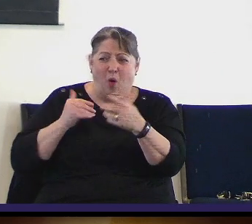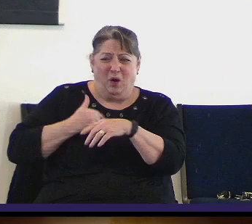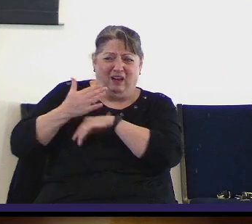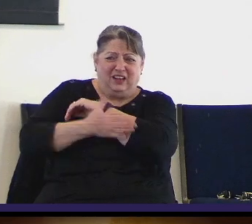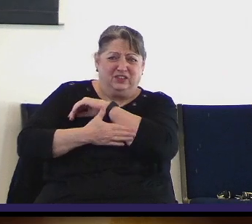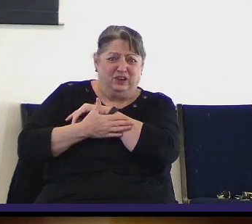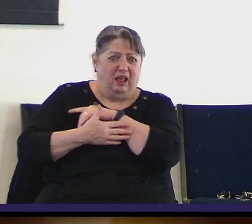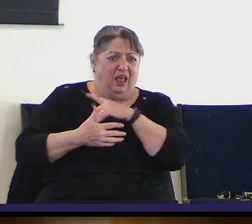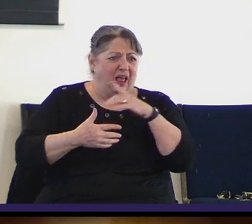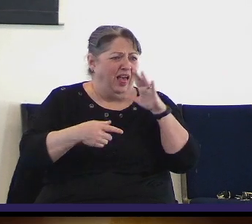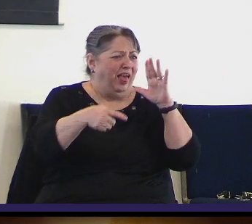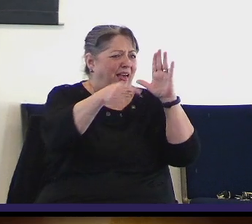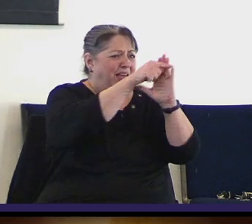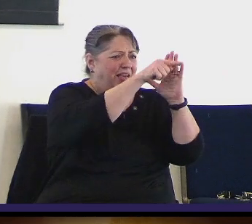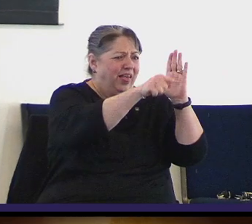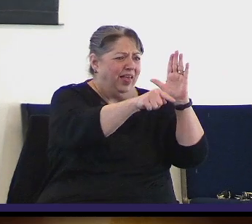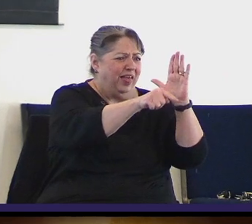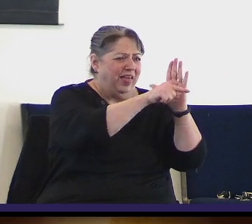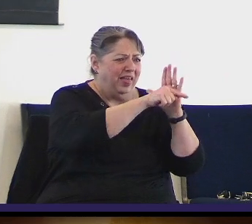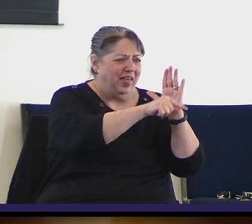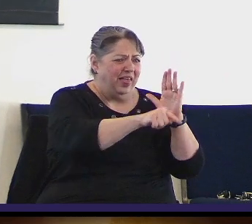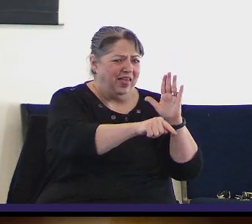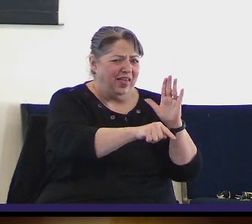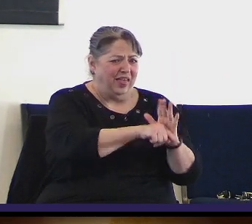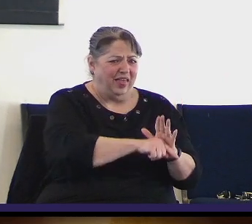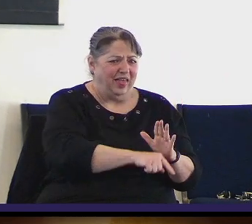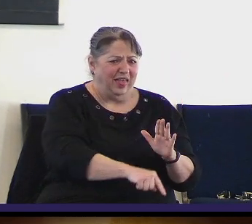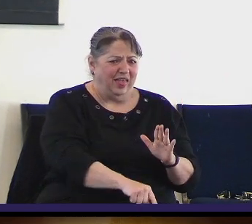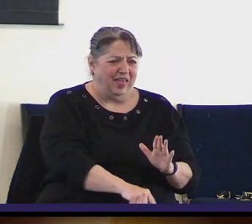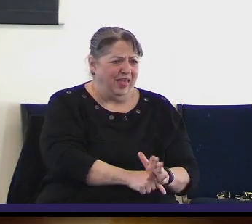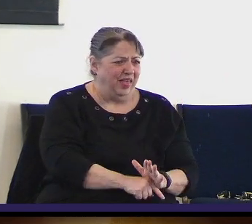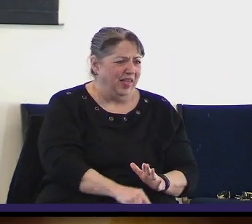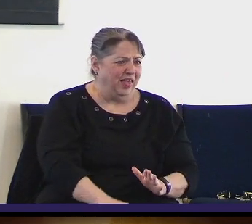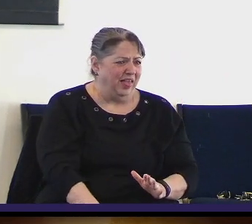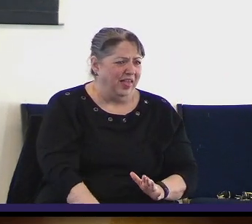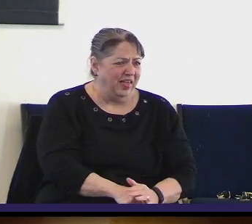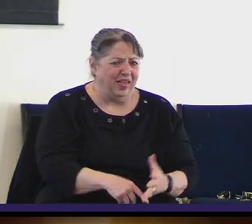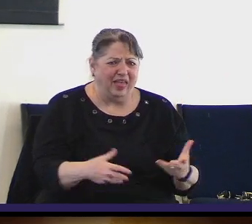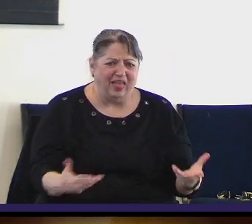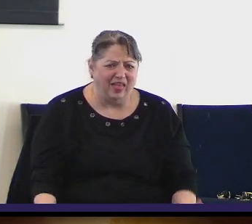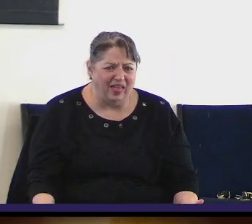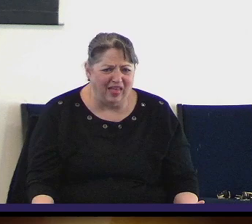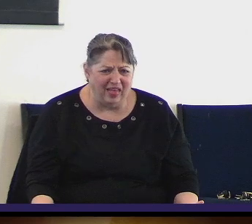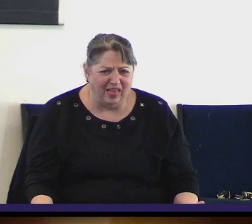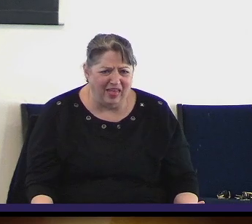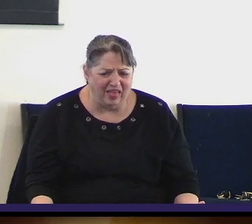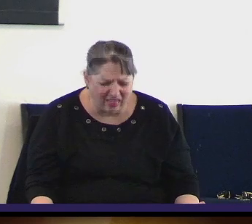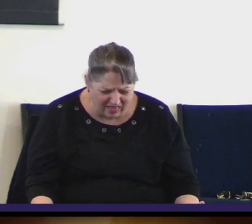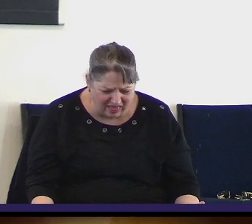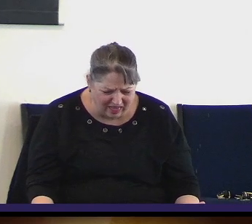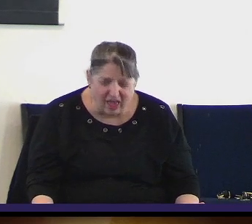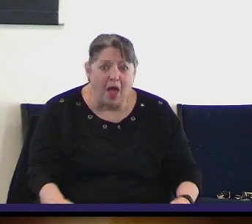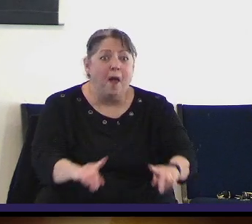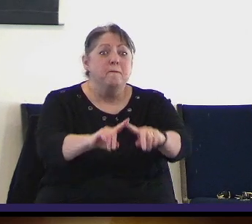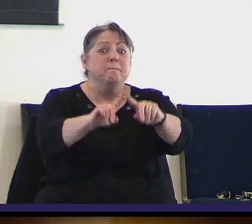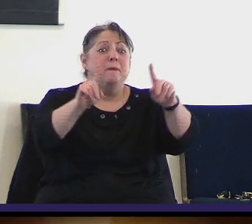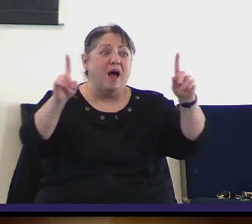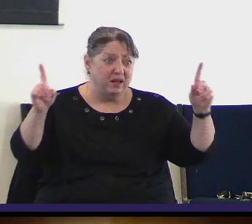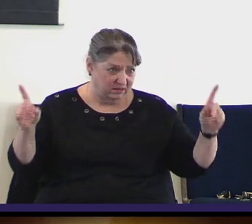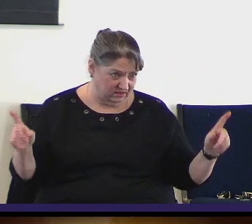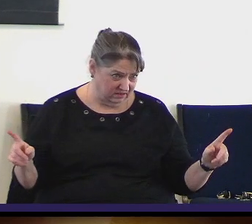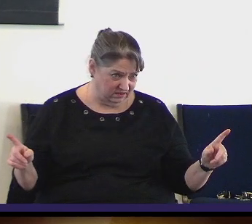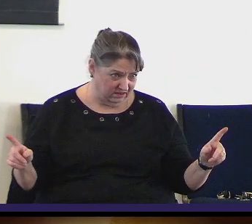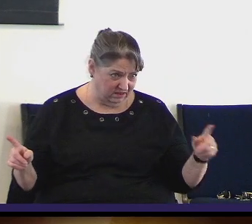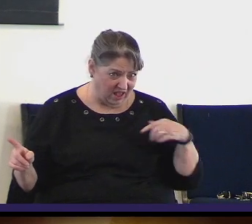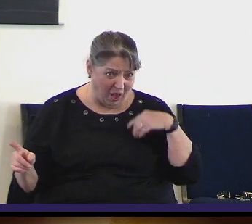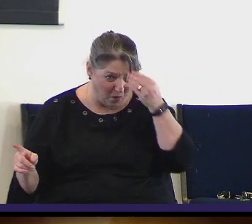But I choose not to. I instead want to talk about, I want to talk about what